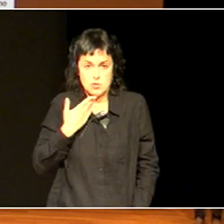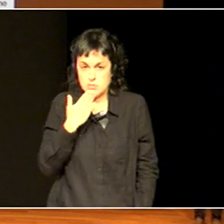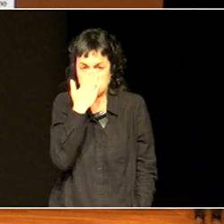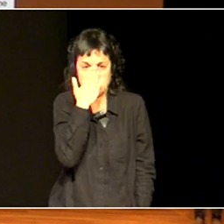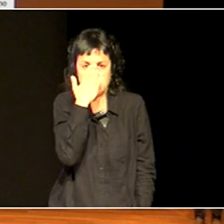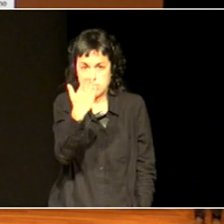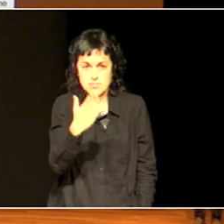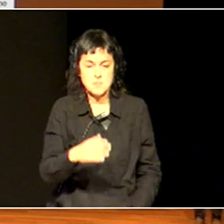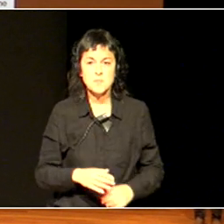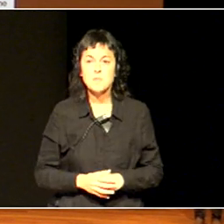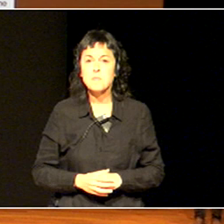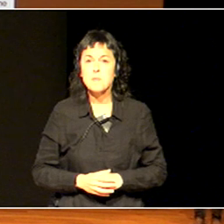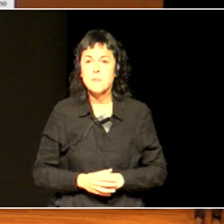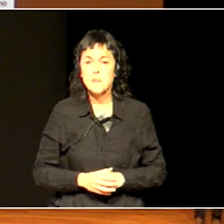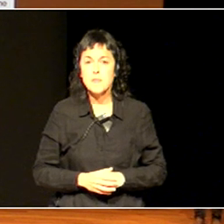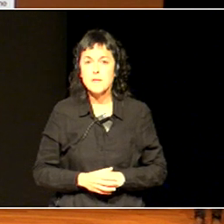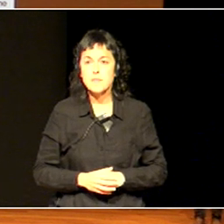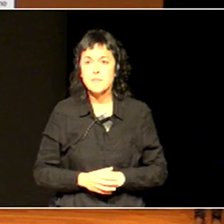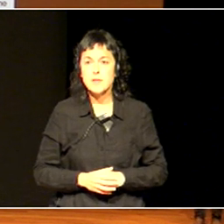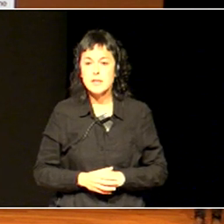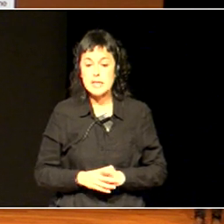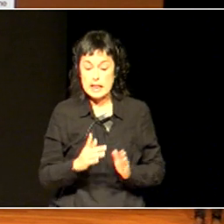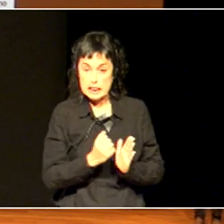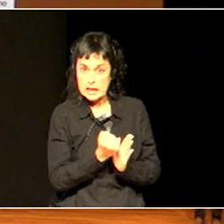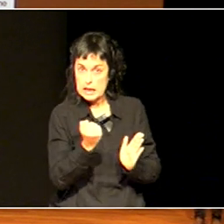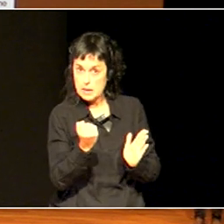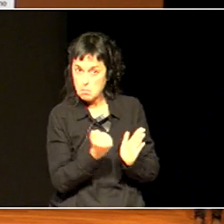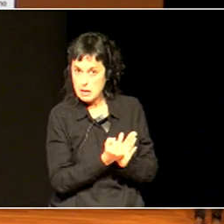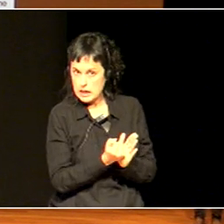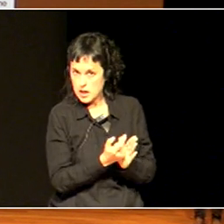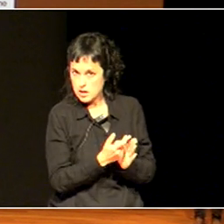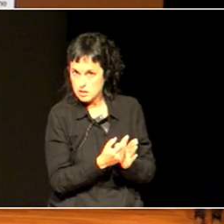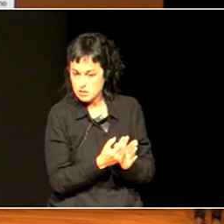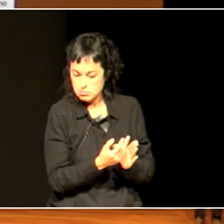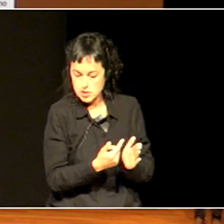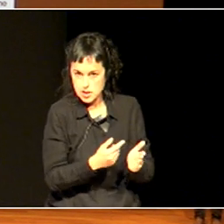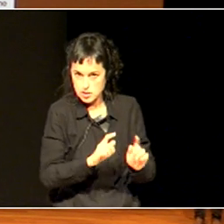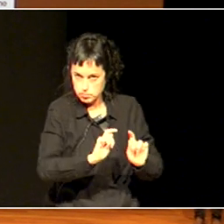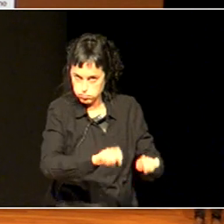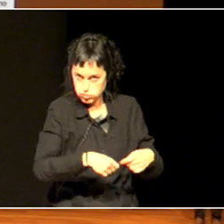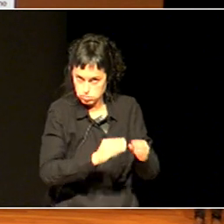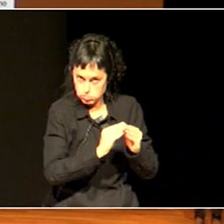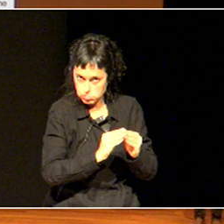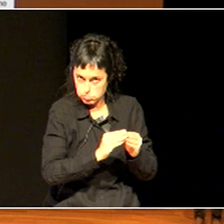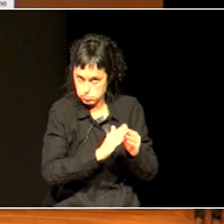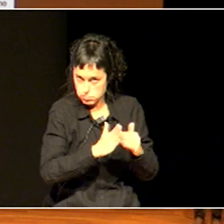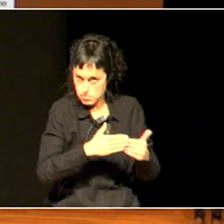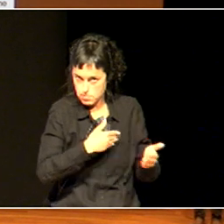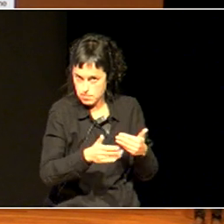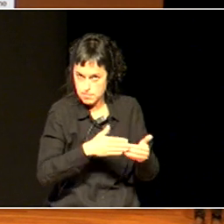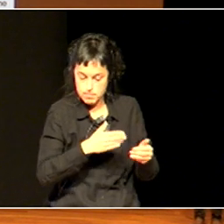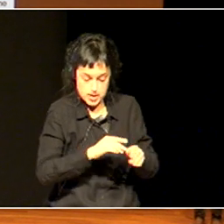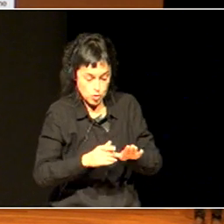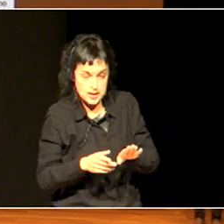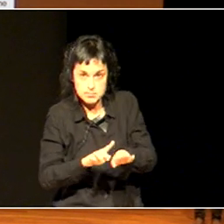maker of the shoe could be seen at the back here. So he thought he was getting the answer right. He said,